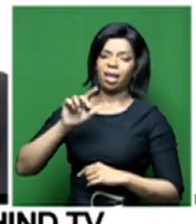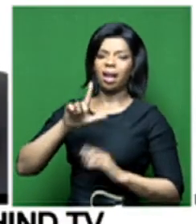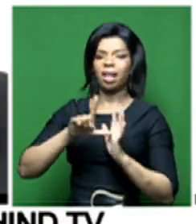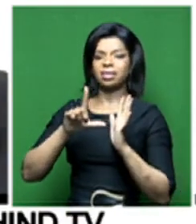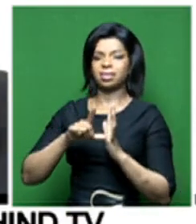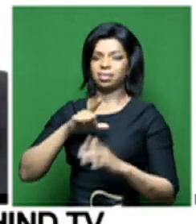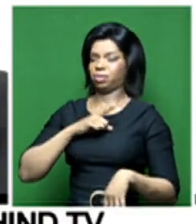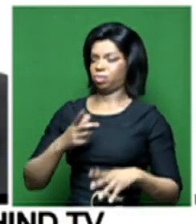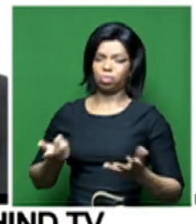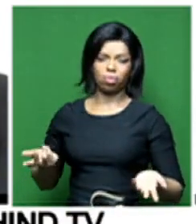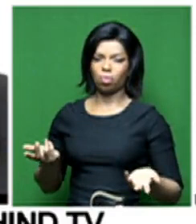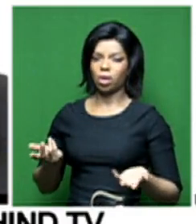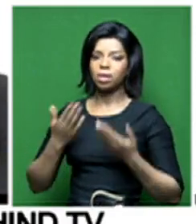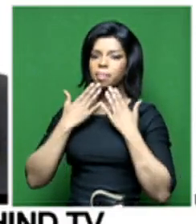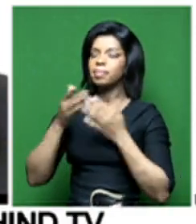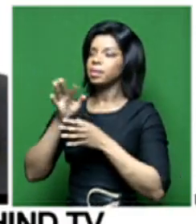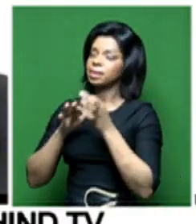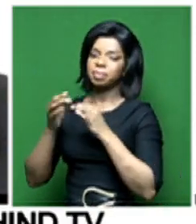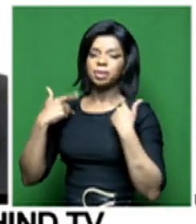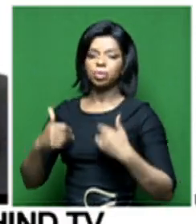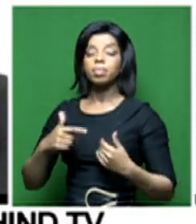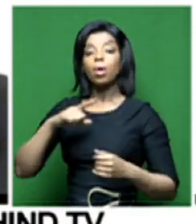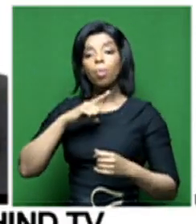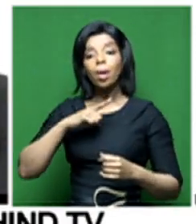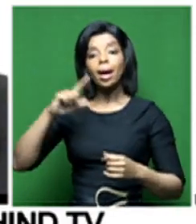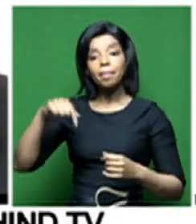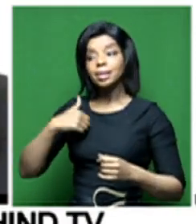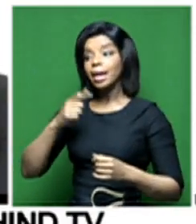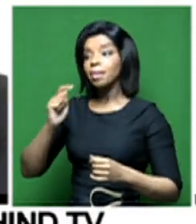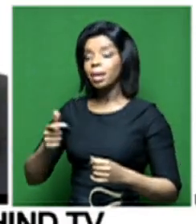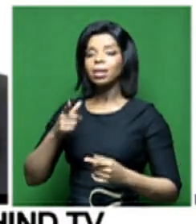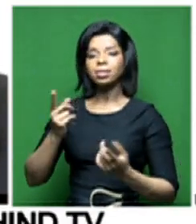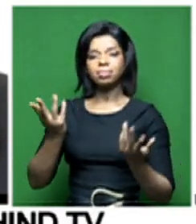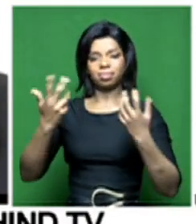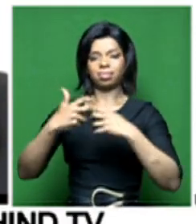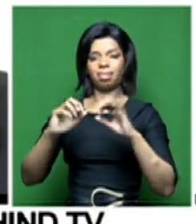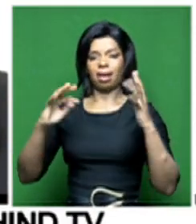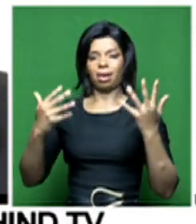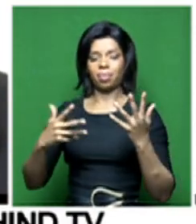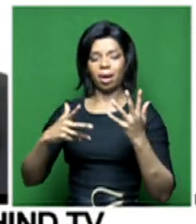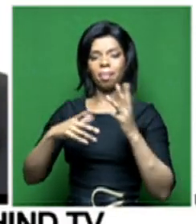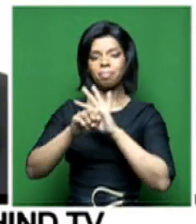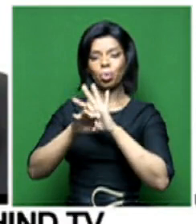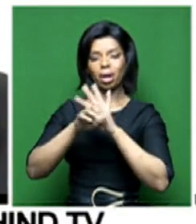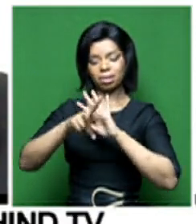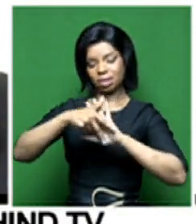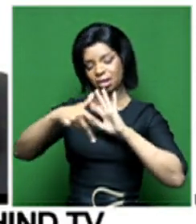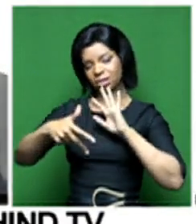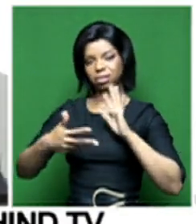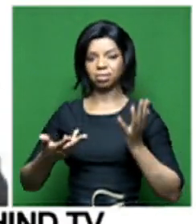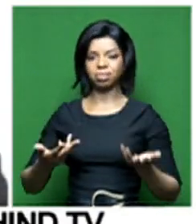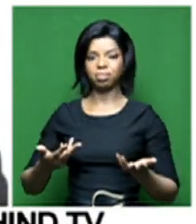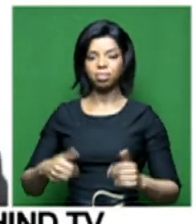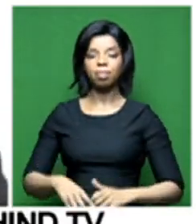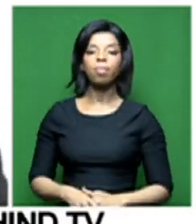why we need to pay a license and how relevant it is to the Broadcasting Act. Thank you very much.